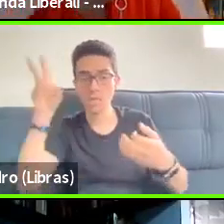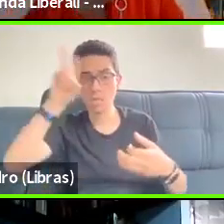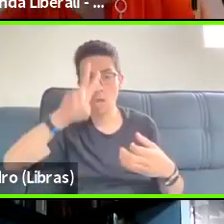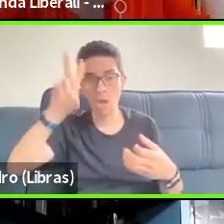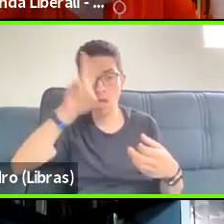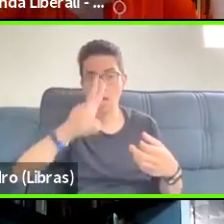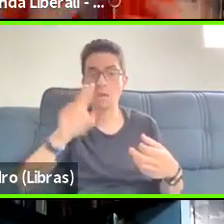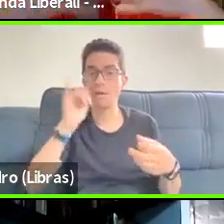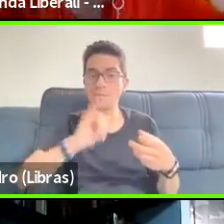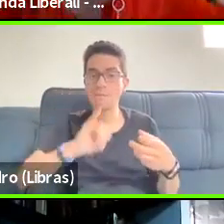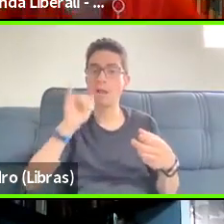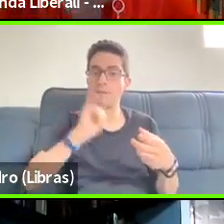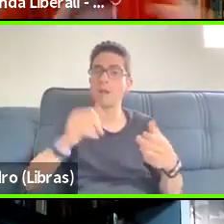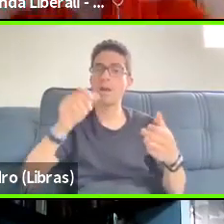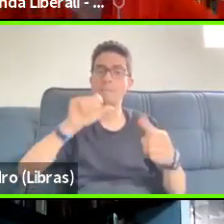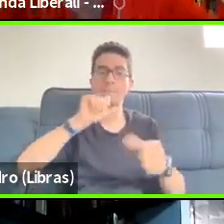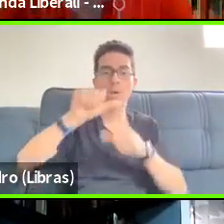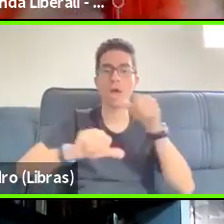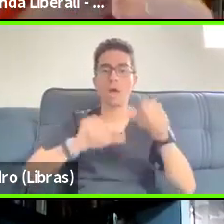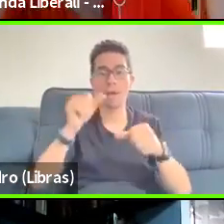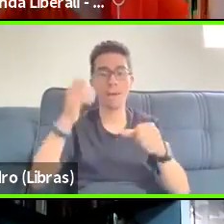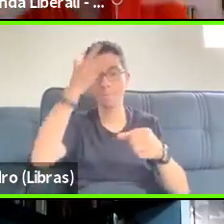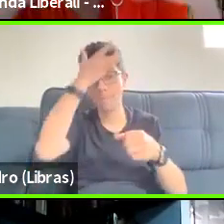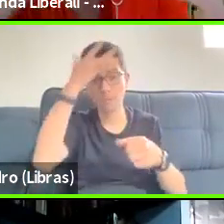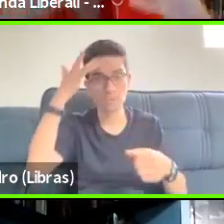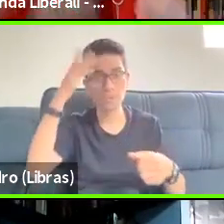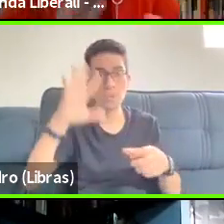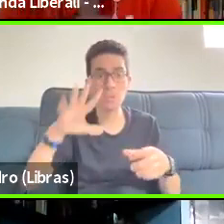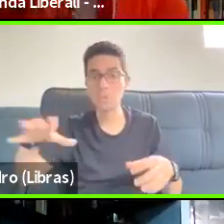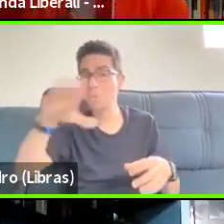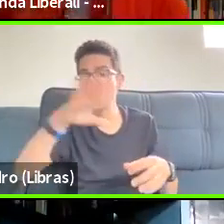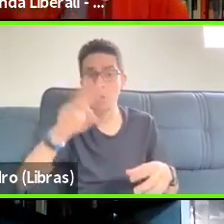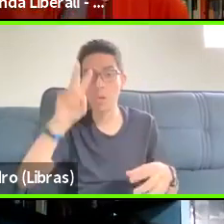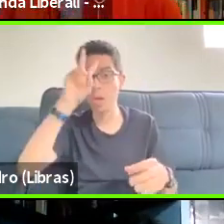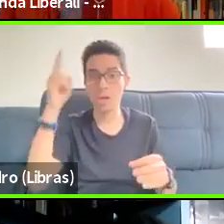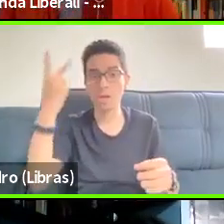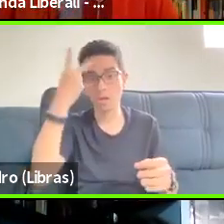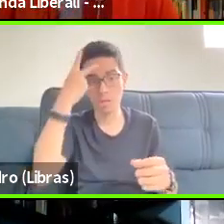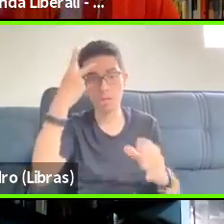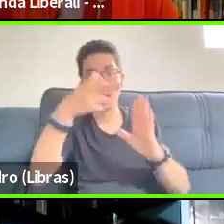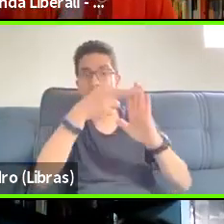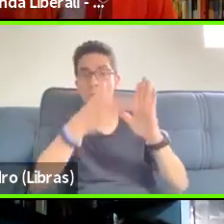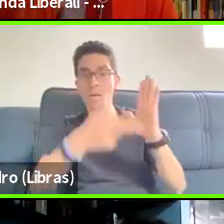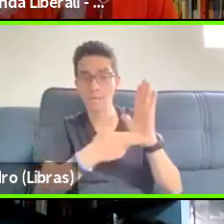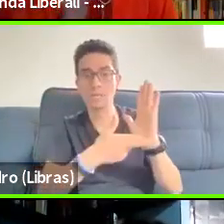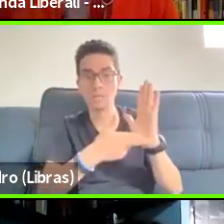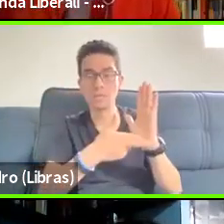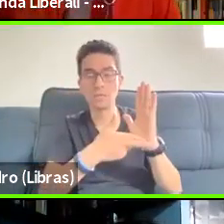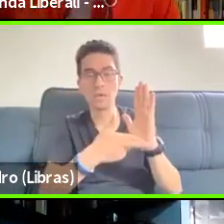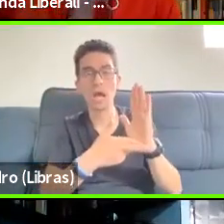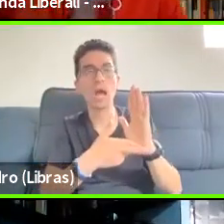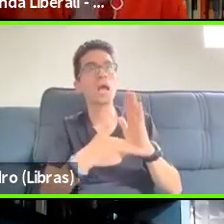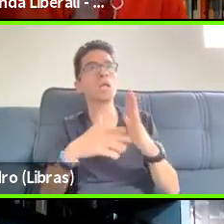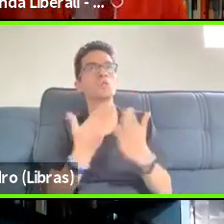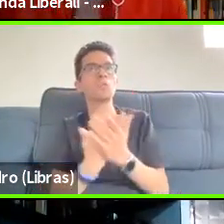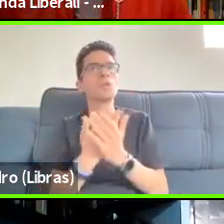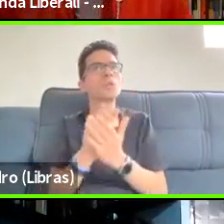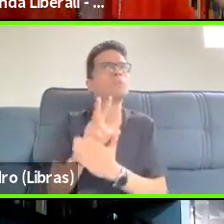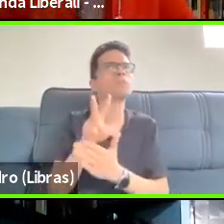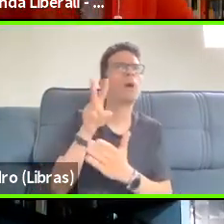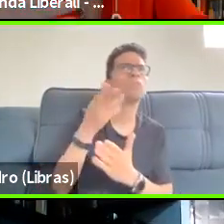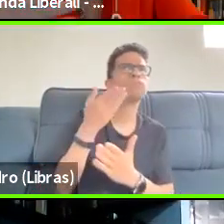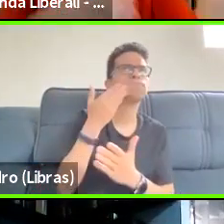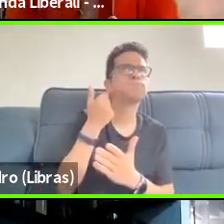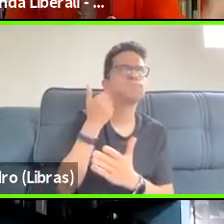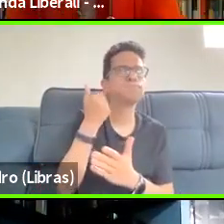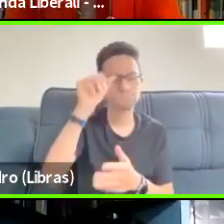students' attentions, lives, interest, interest, feelings, we move into reflecting about what are